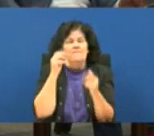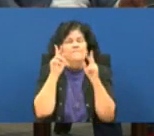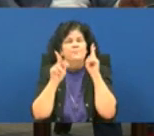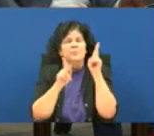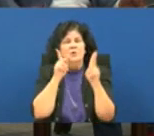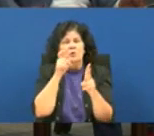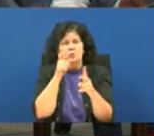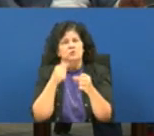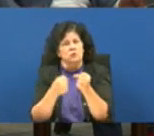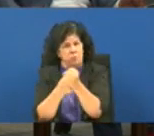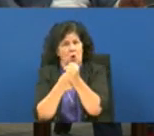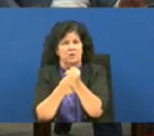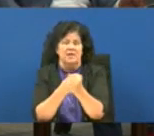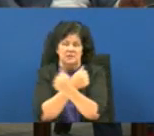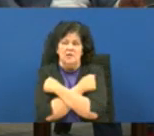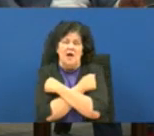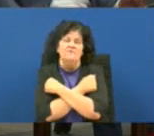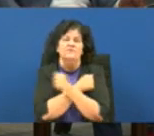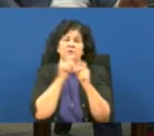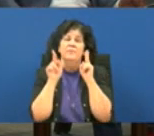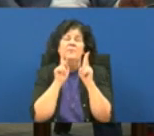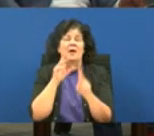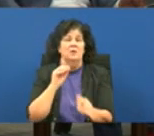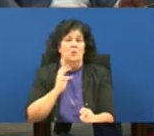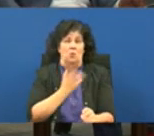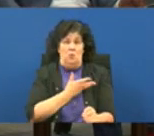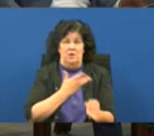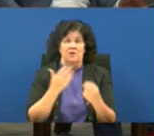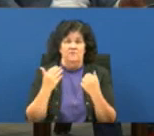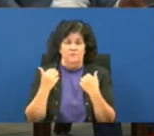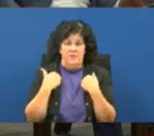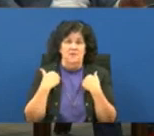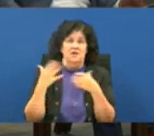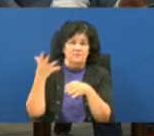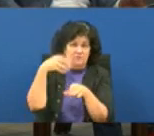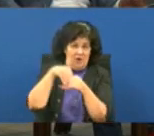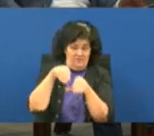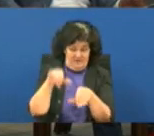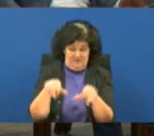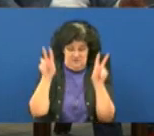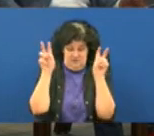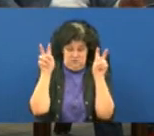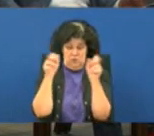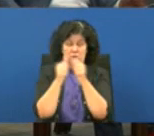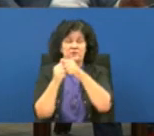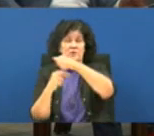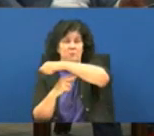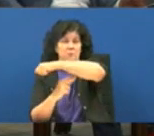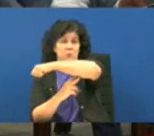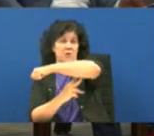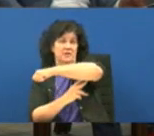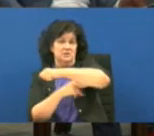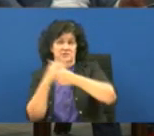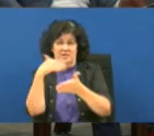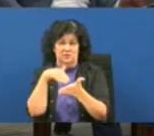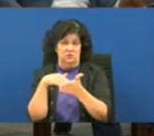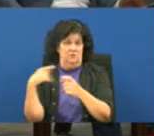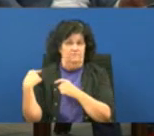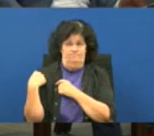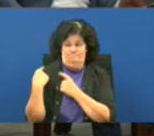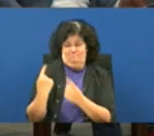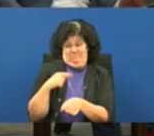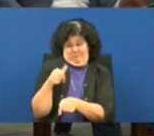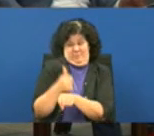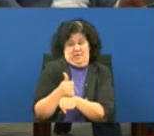who support and love them and we have been engaged on this issue with the bridge center from the beginning um